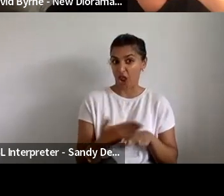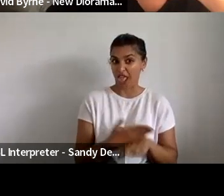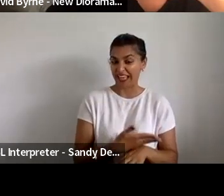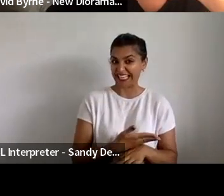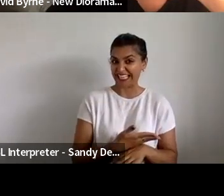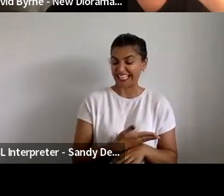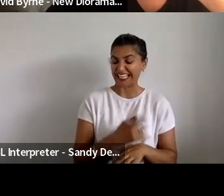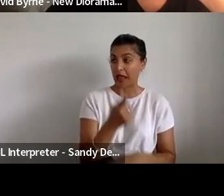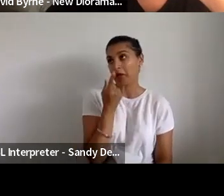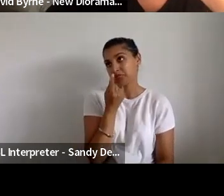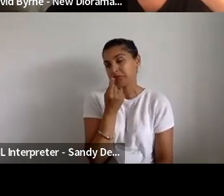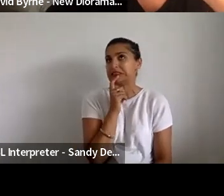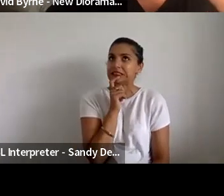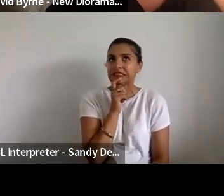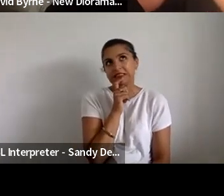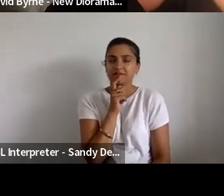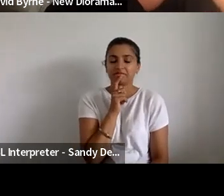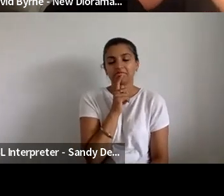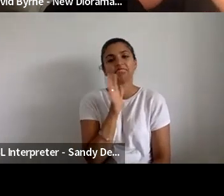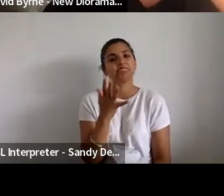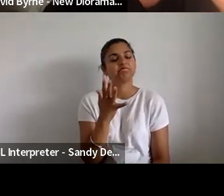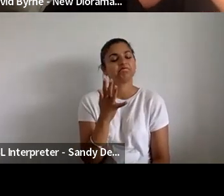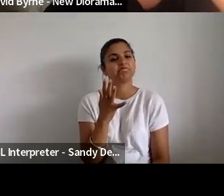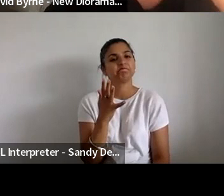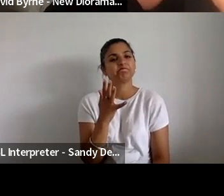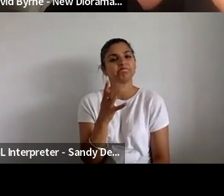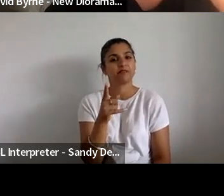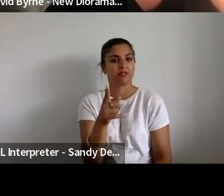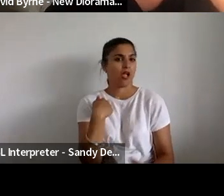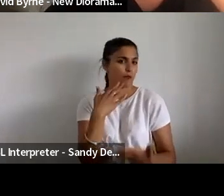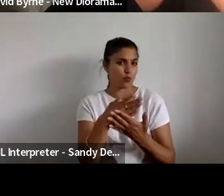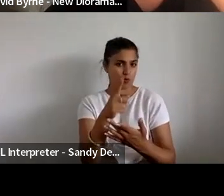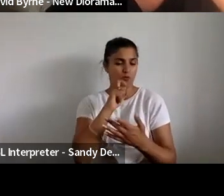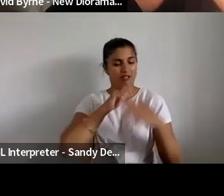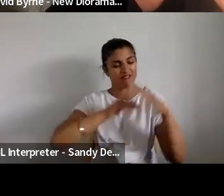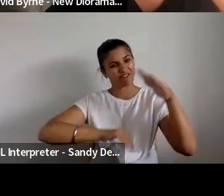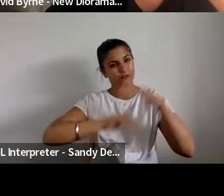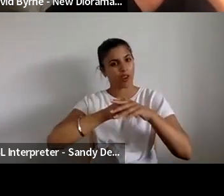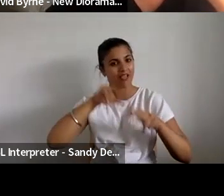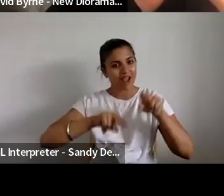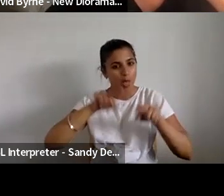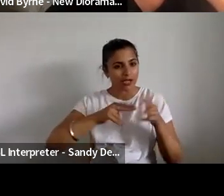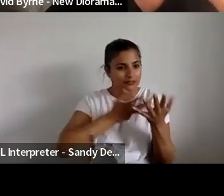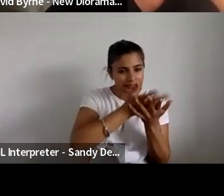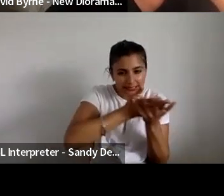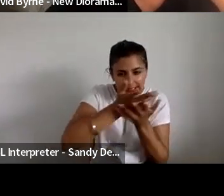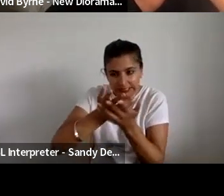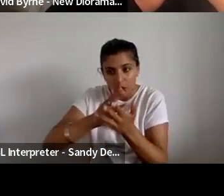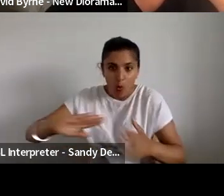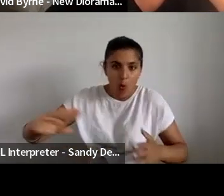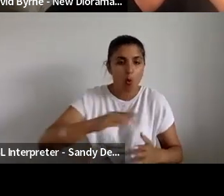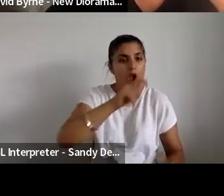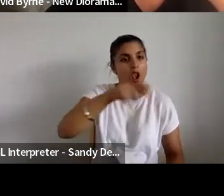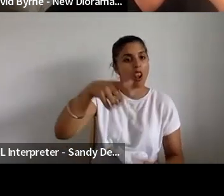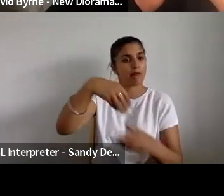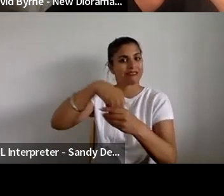Perhaps. I think we'd probably, as you have, want to do a full evaluation and speak to the participants and see how the project as a whole went.